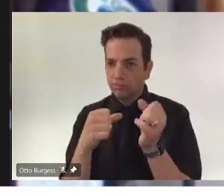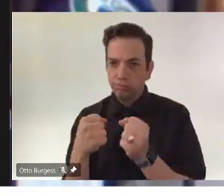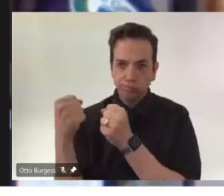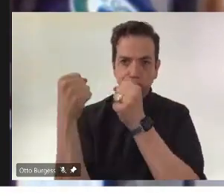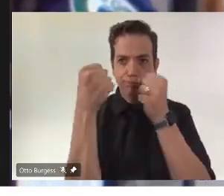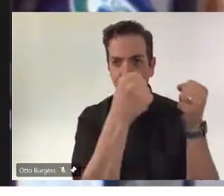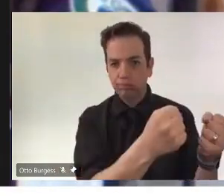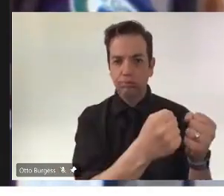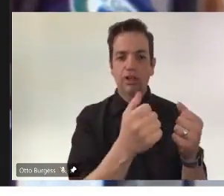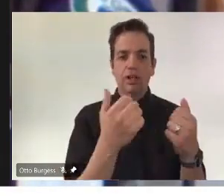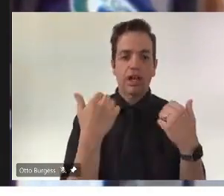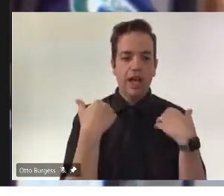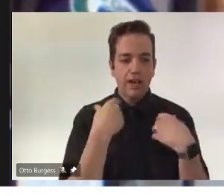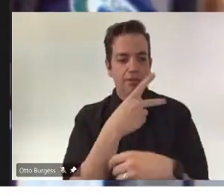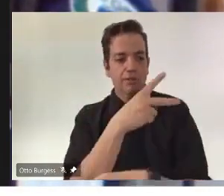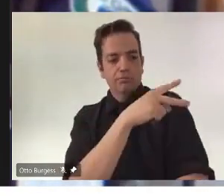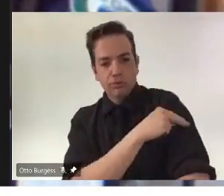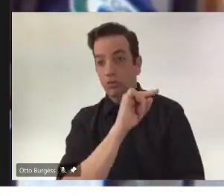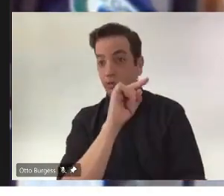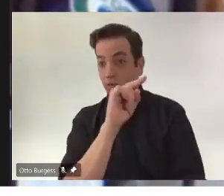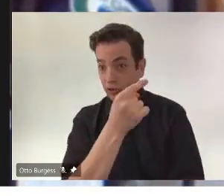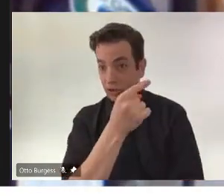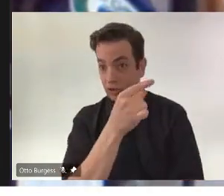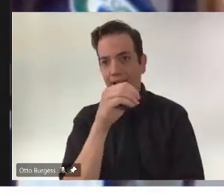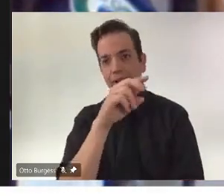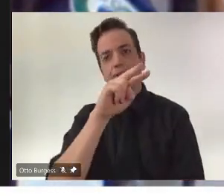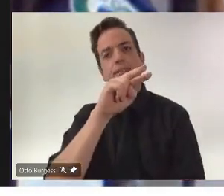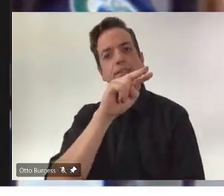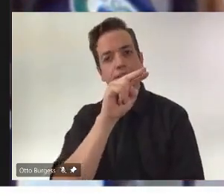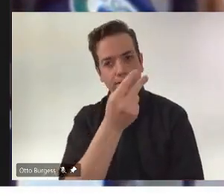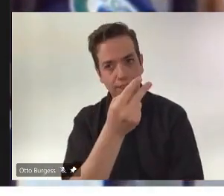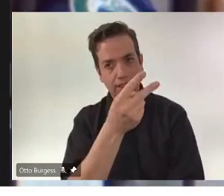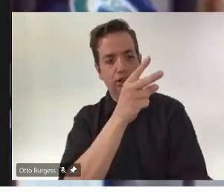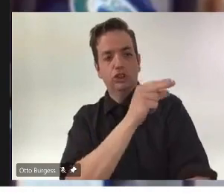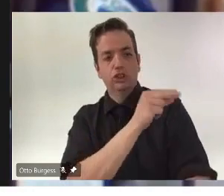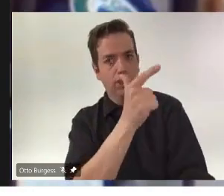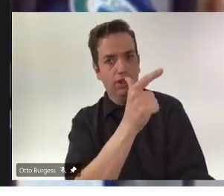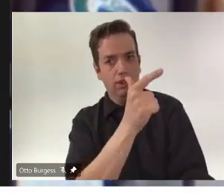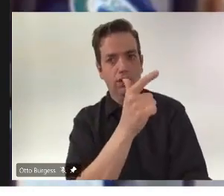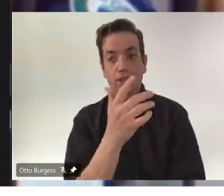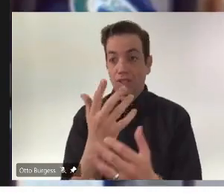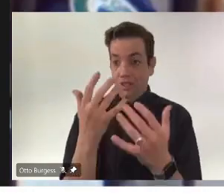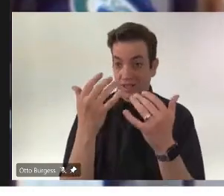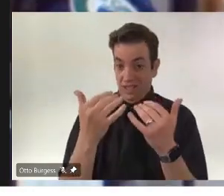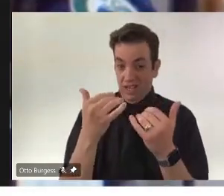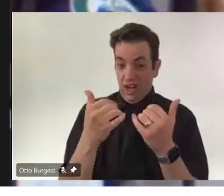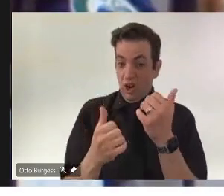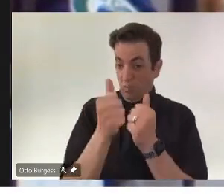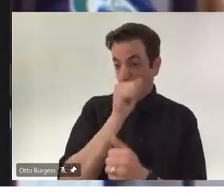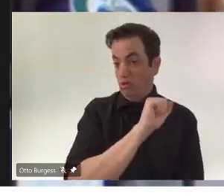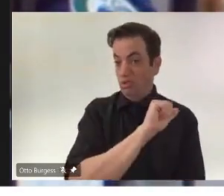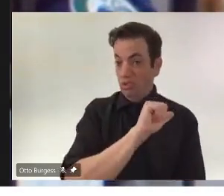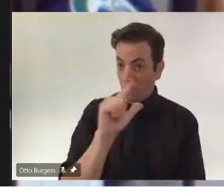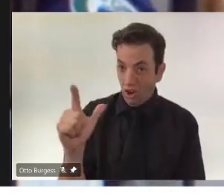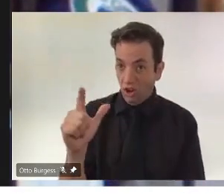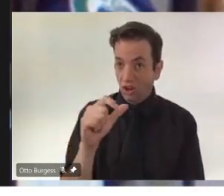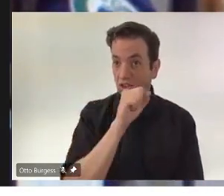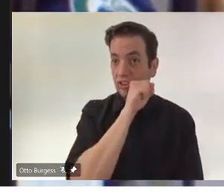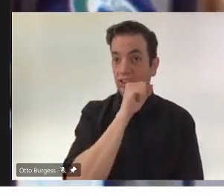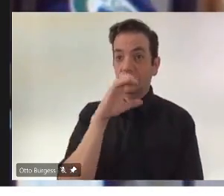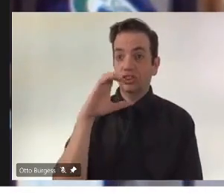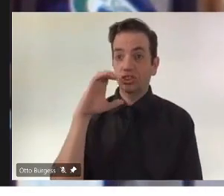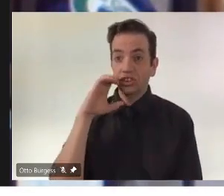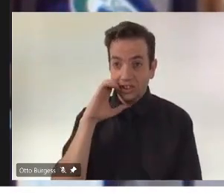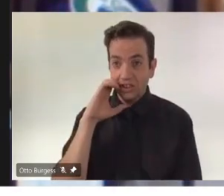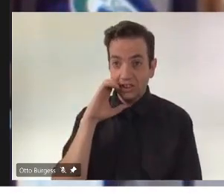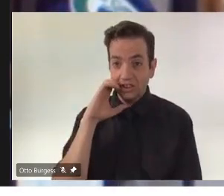first shots but also second shots. So now, nearly every resident is fully vaccinated. And because of that, and